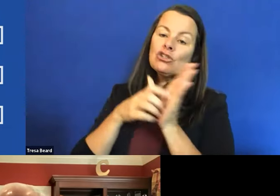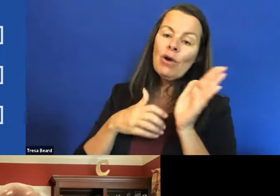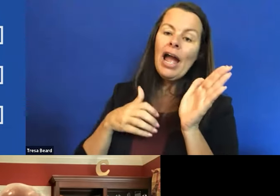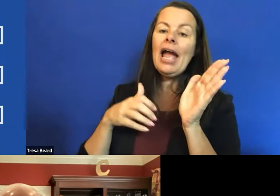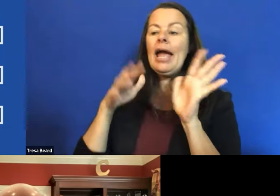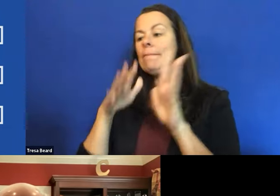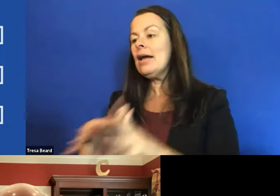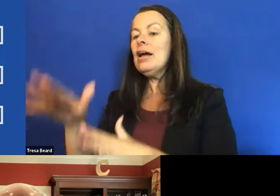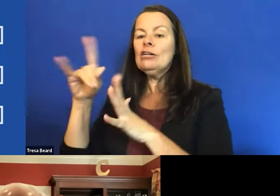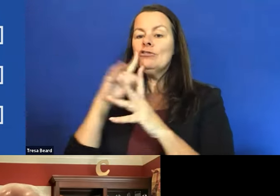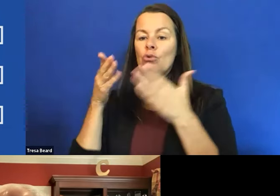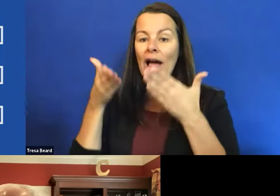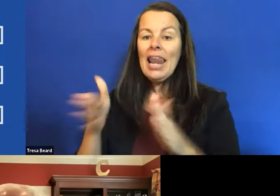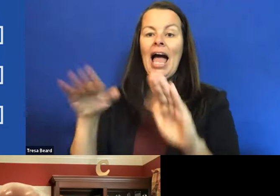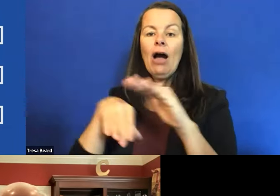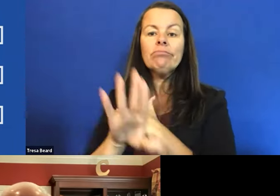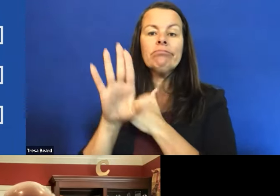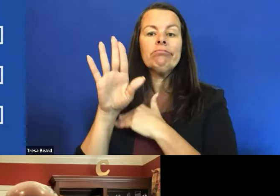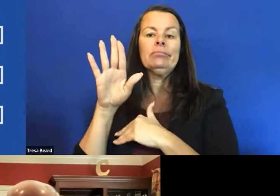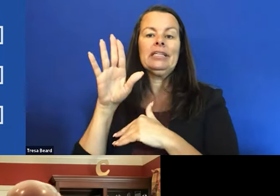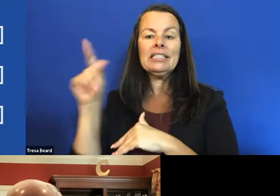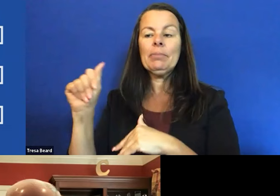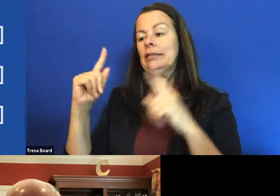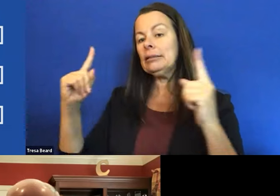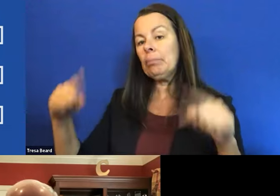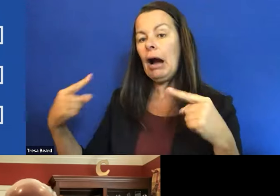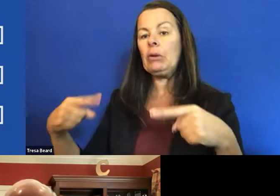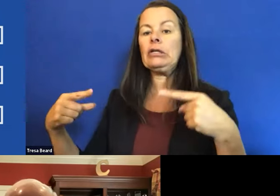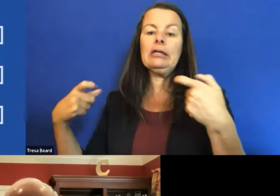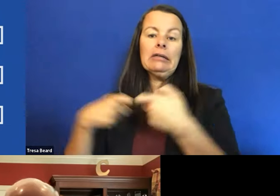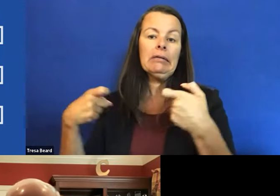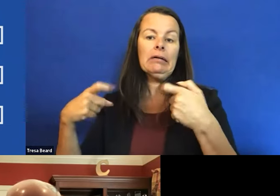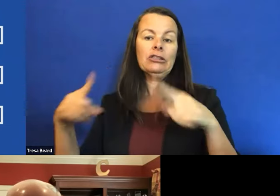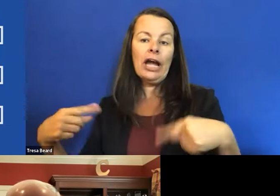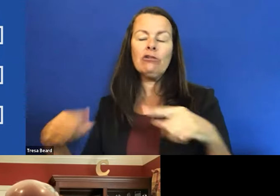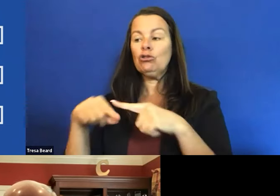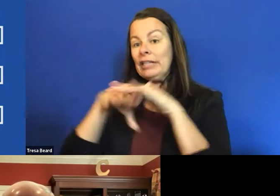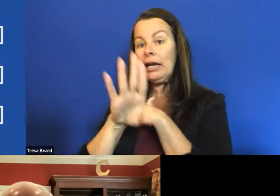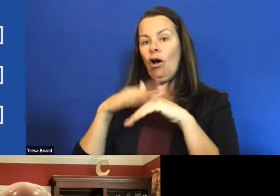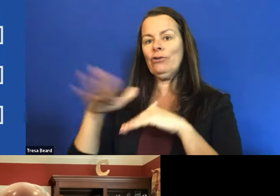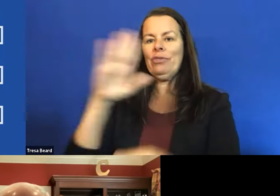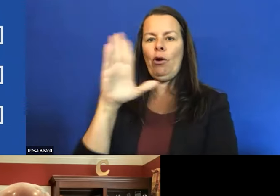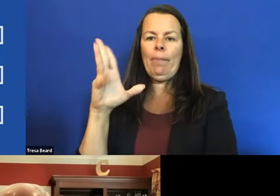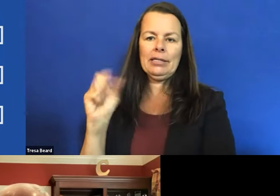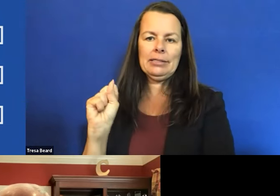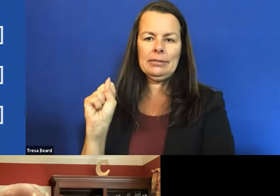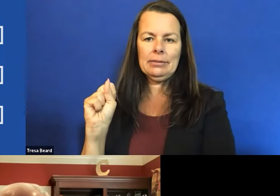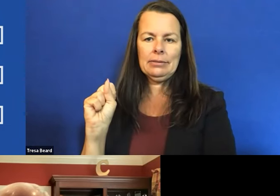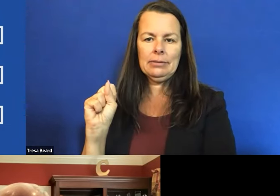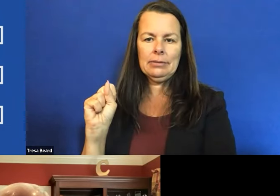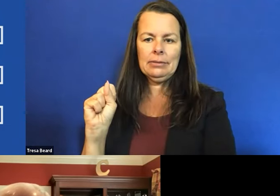permit people with disabilities in power chairs or in chairs or whatever to get on those buses. So if